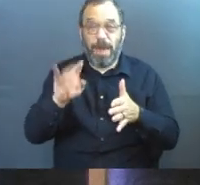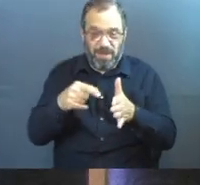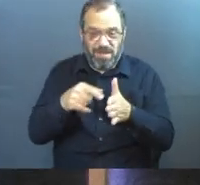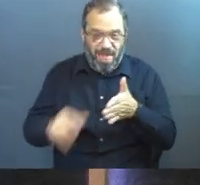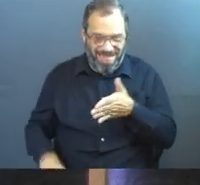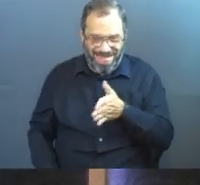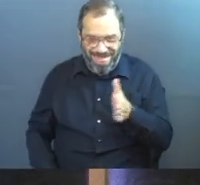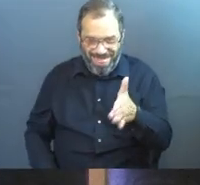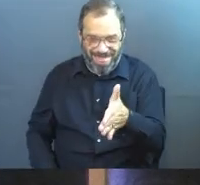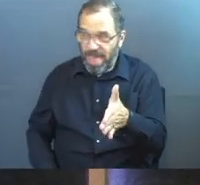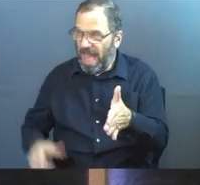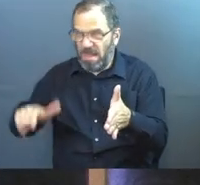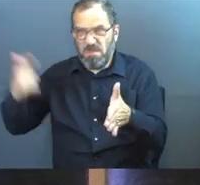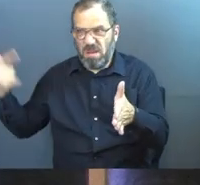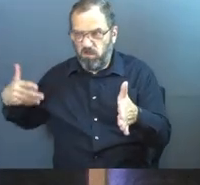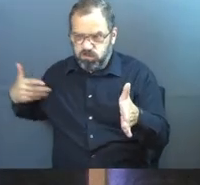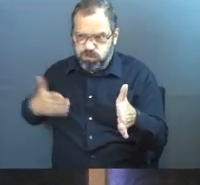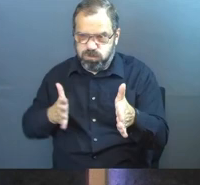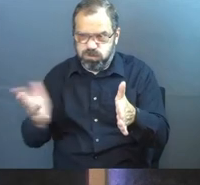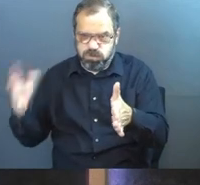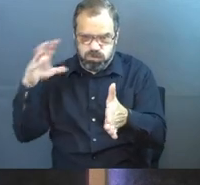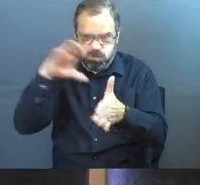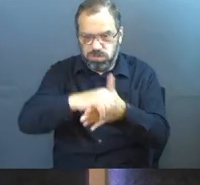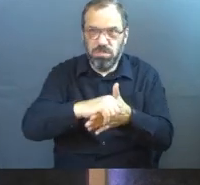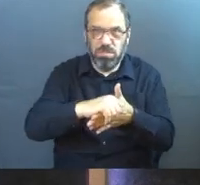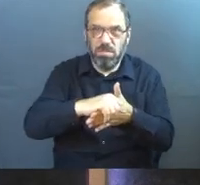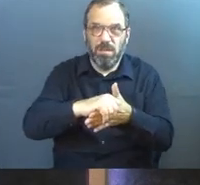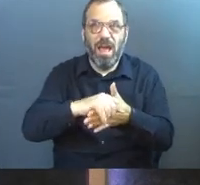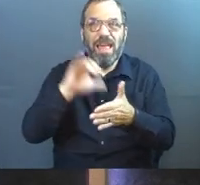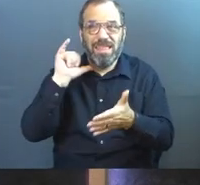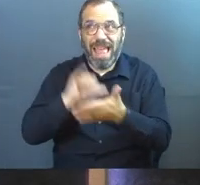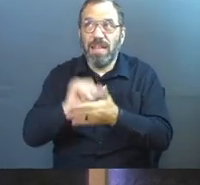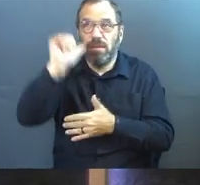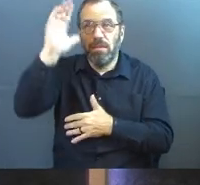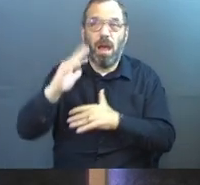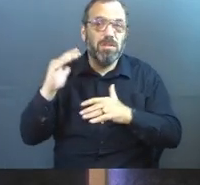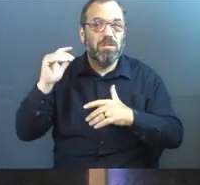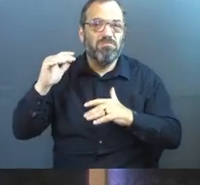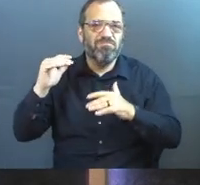and gobble them up. And so will be done the justice of God.